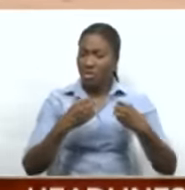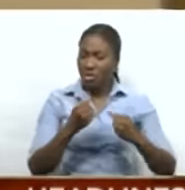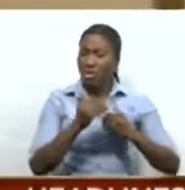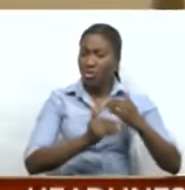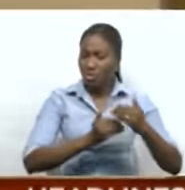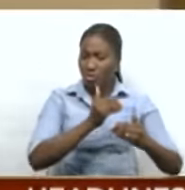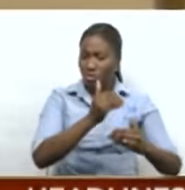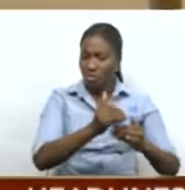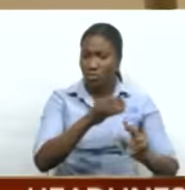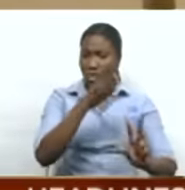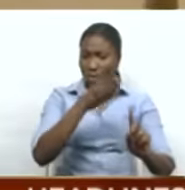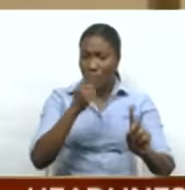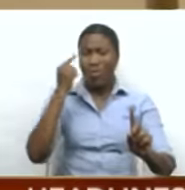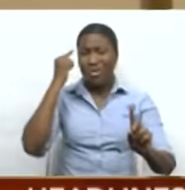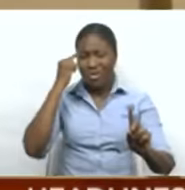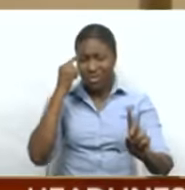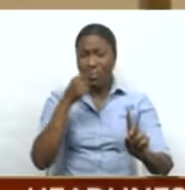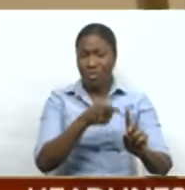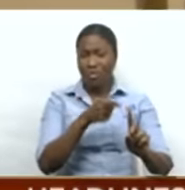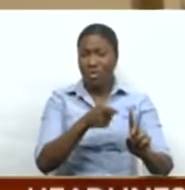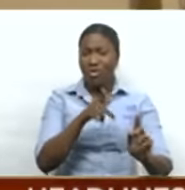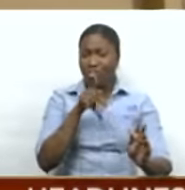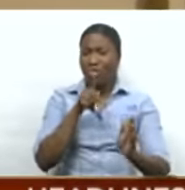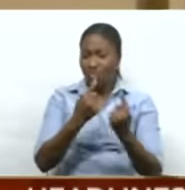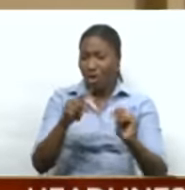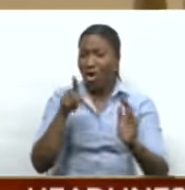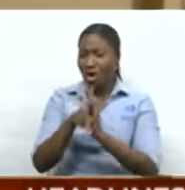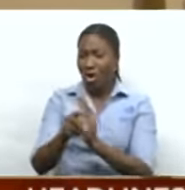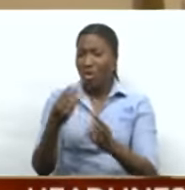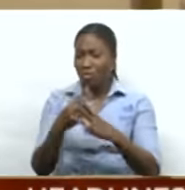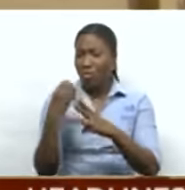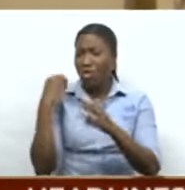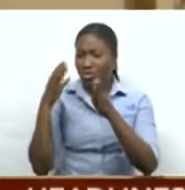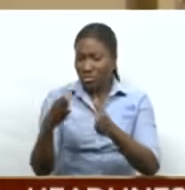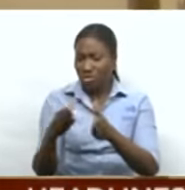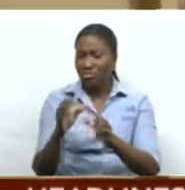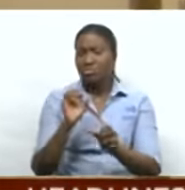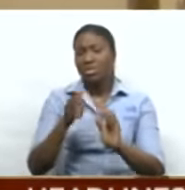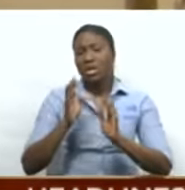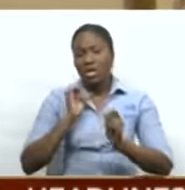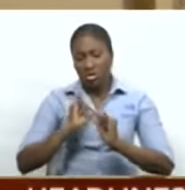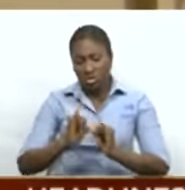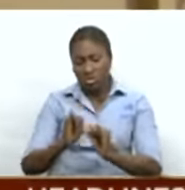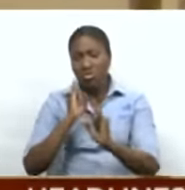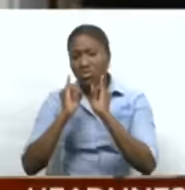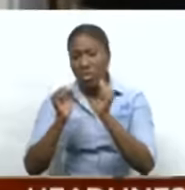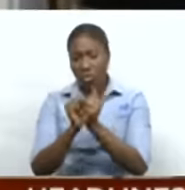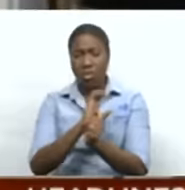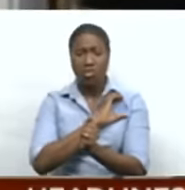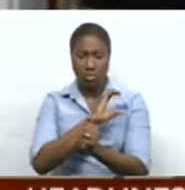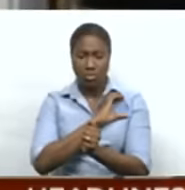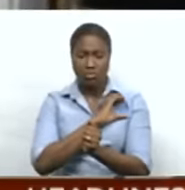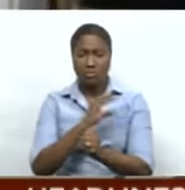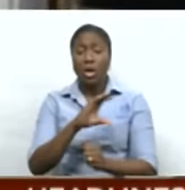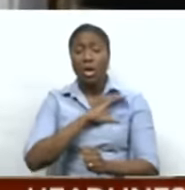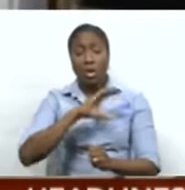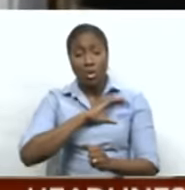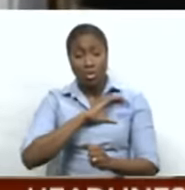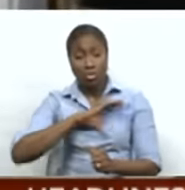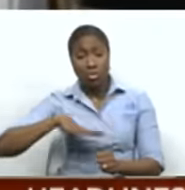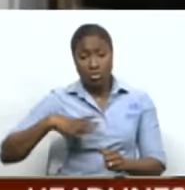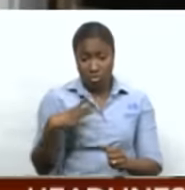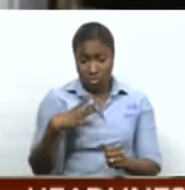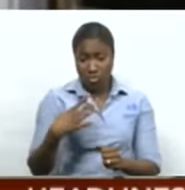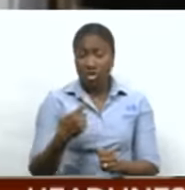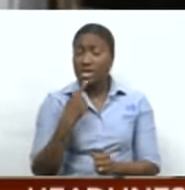The suspect, who was discharged from hospital yesterday morning, is said to be cooperating with investigators. The police commissioner, Eerla Harewood